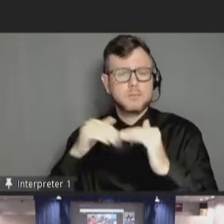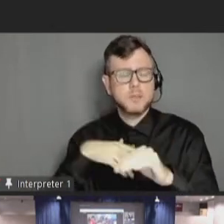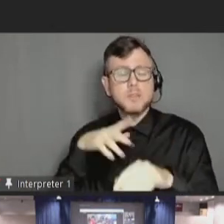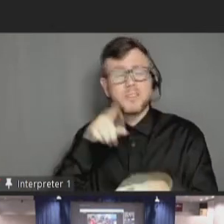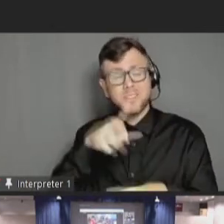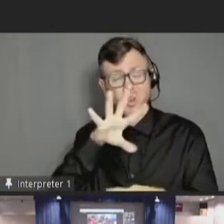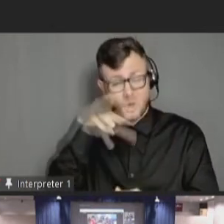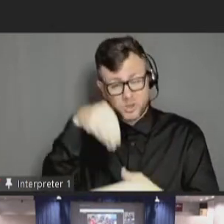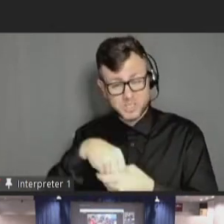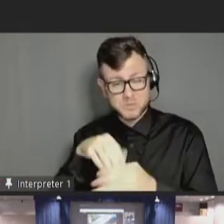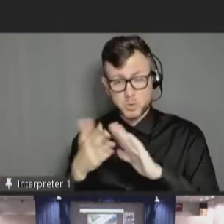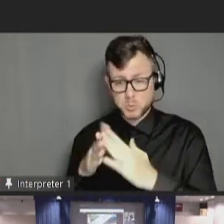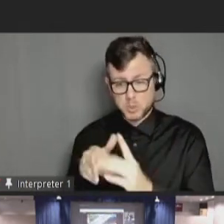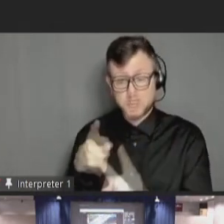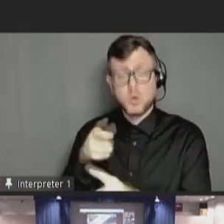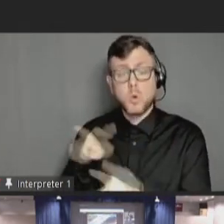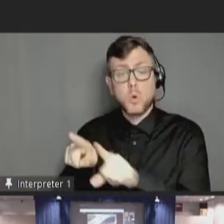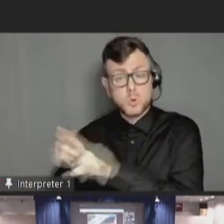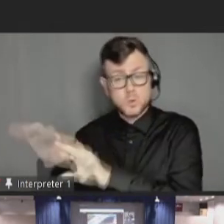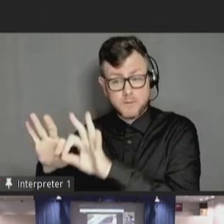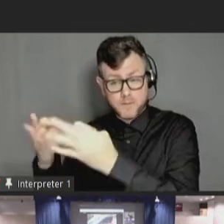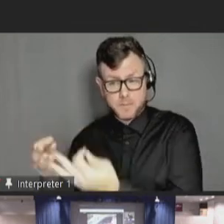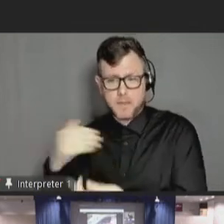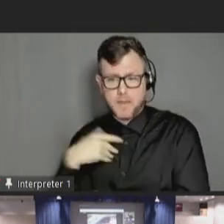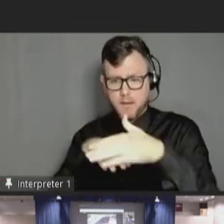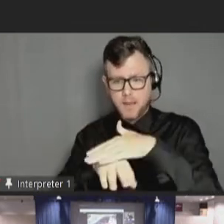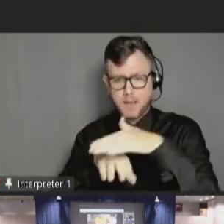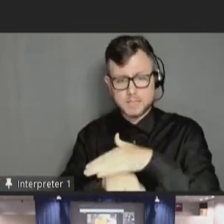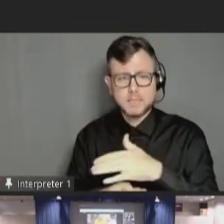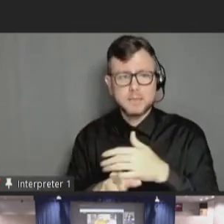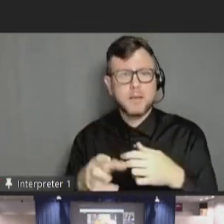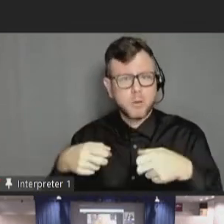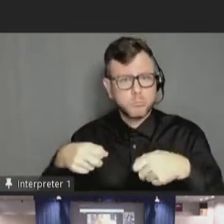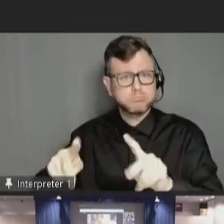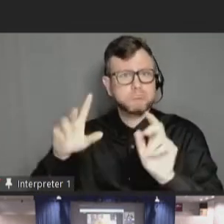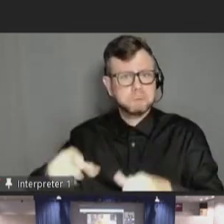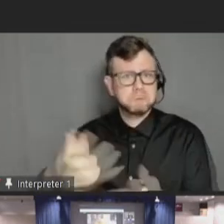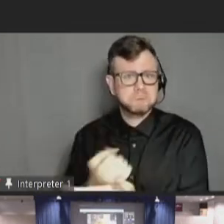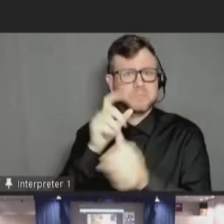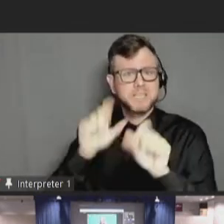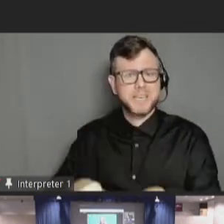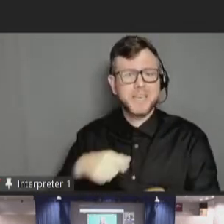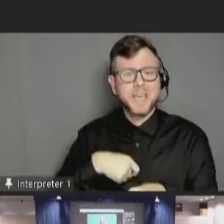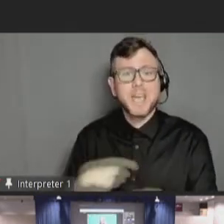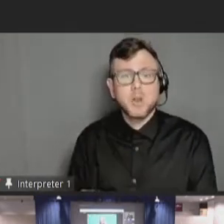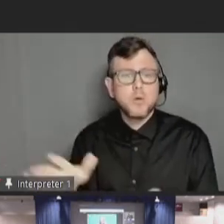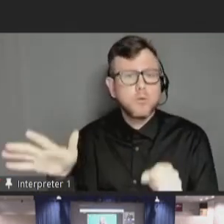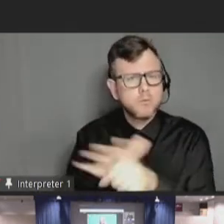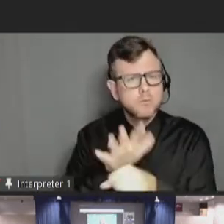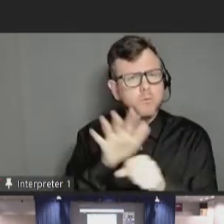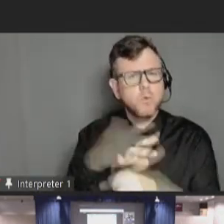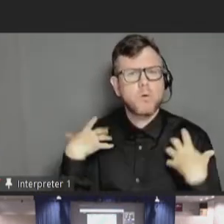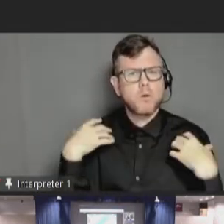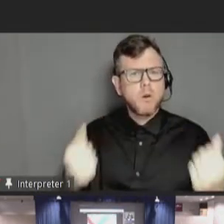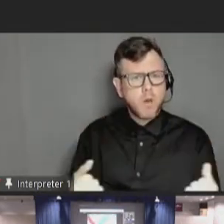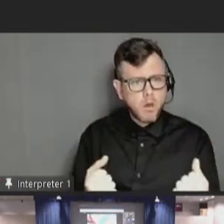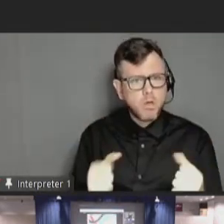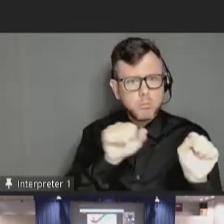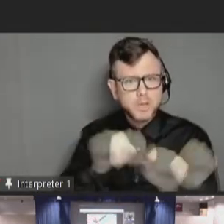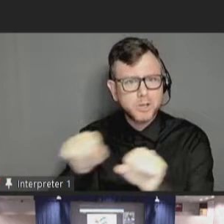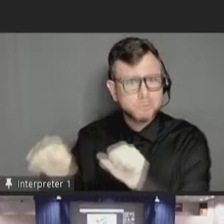and their families have both the access and the opportunity to obtain full health potential. Together,